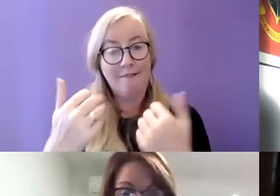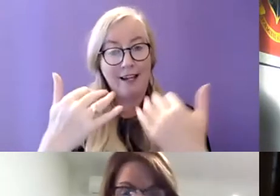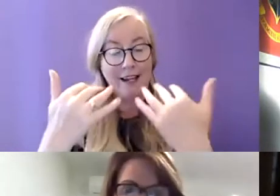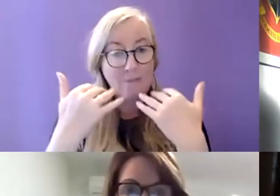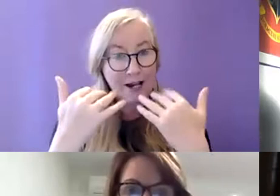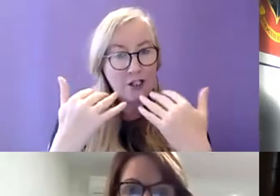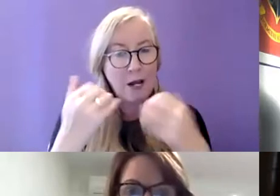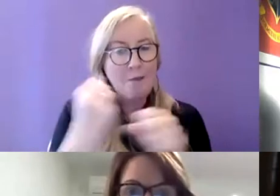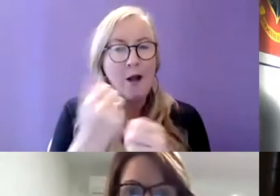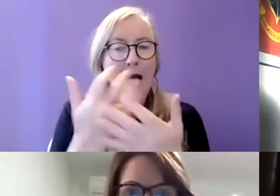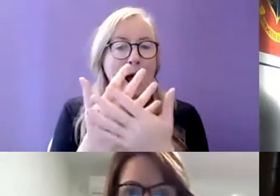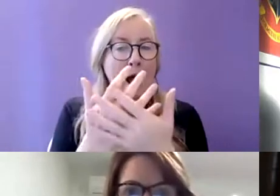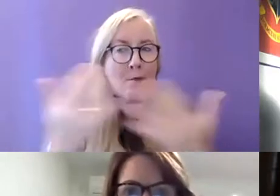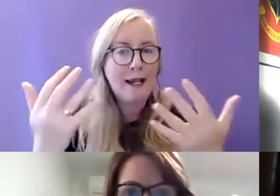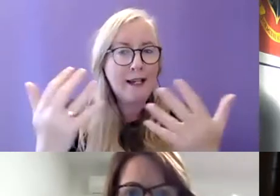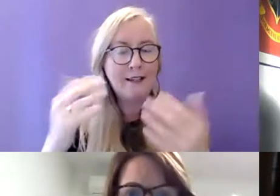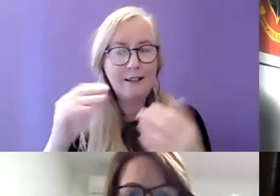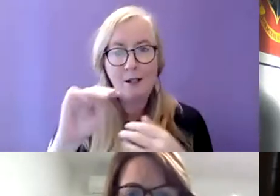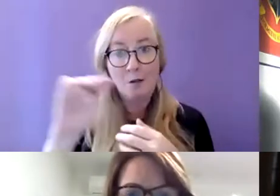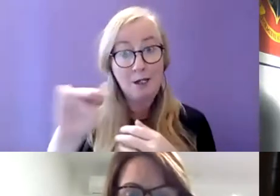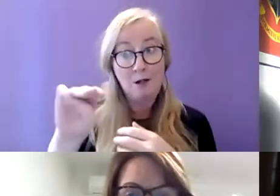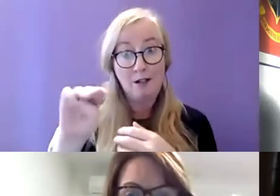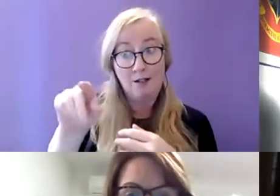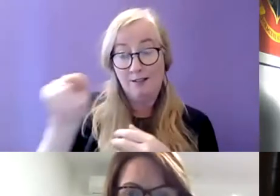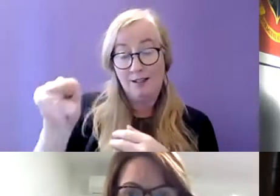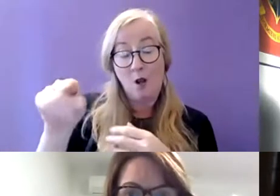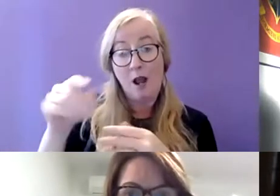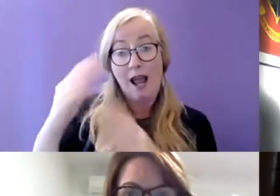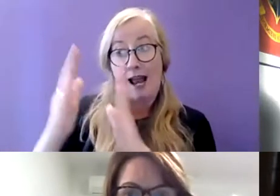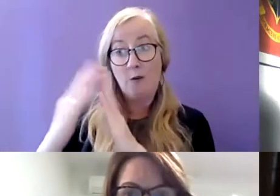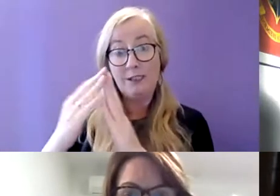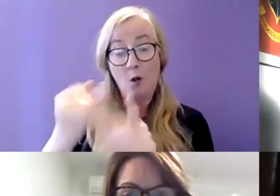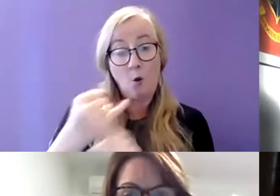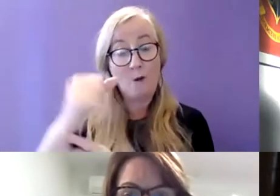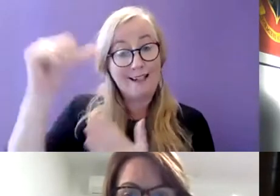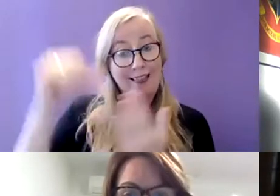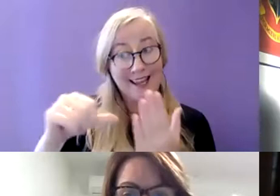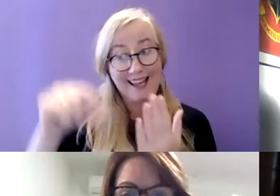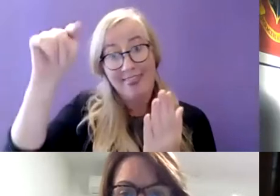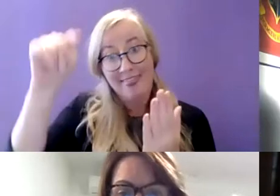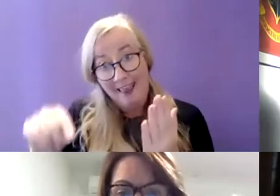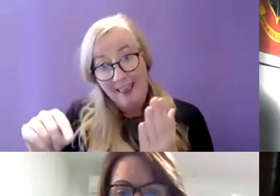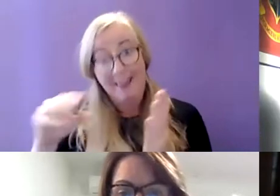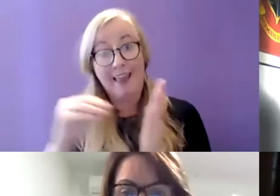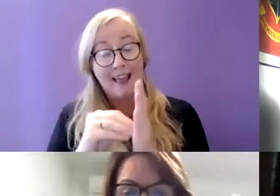the numbers of people who are on housing waiting lists who have disabilities